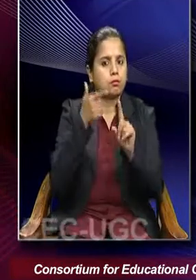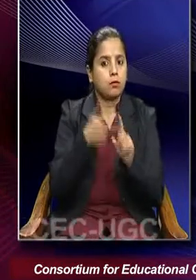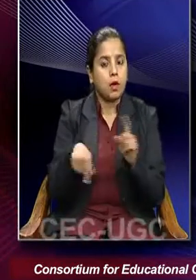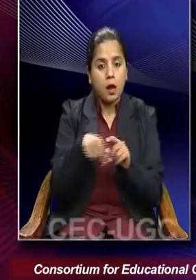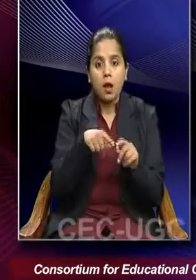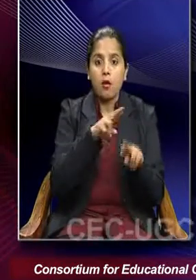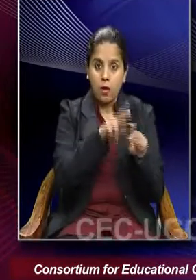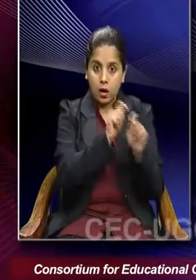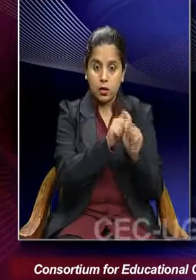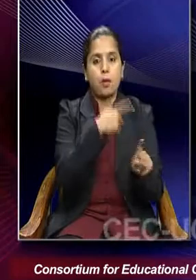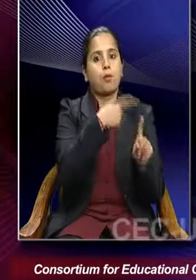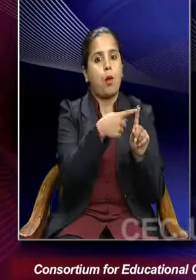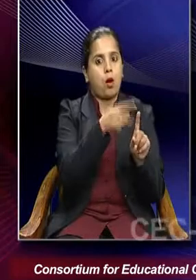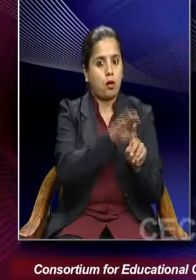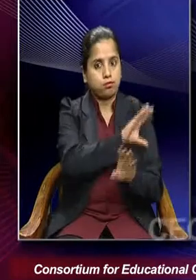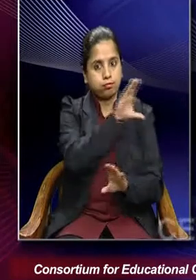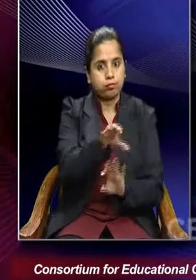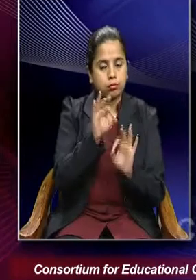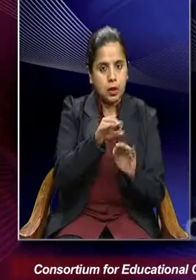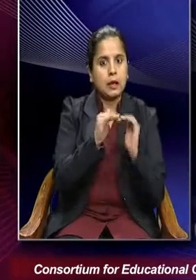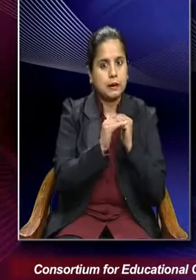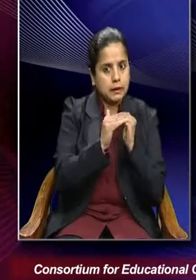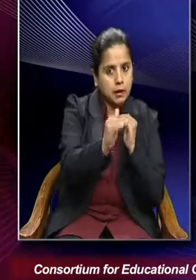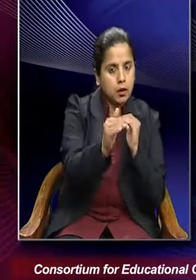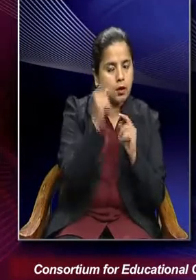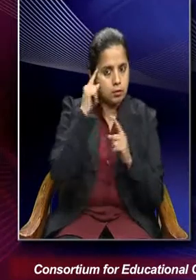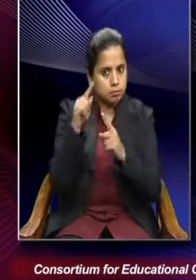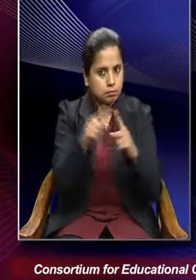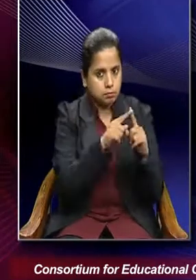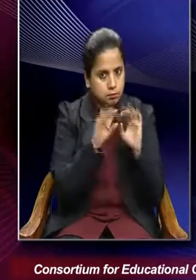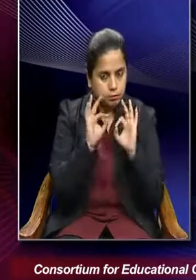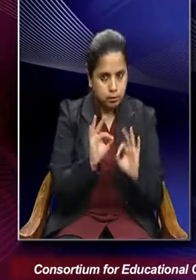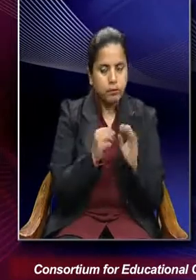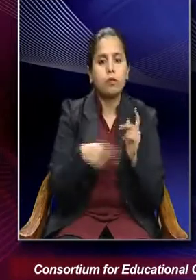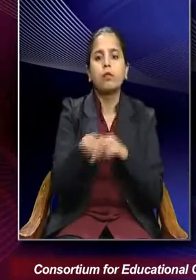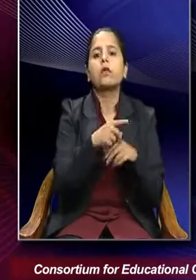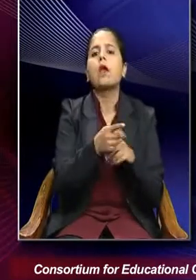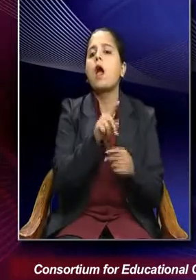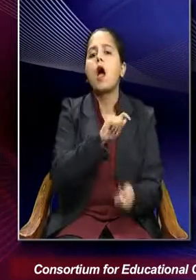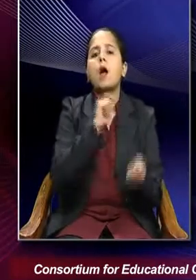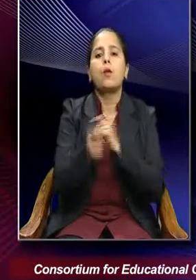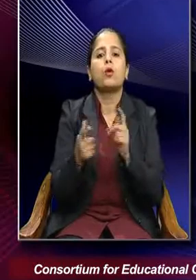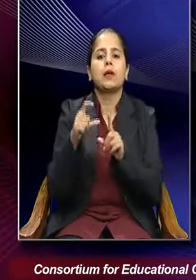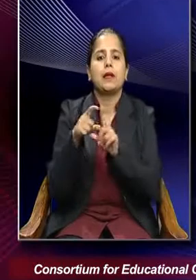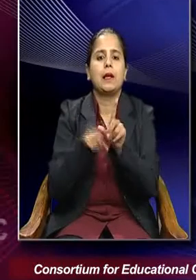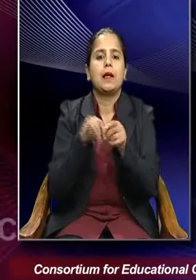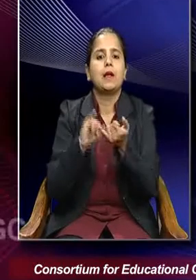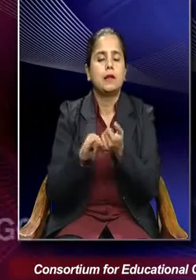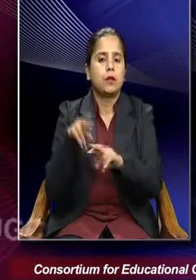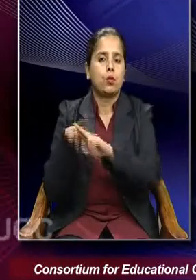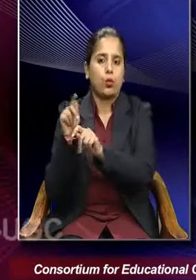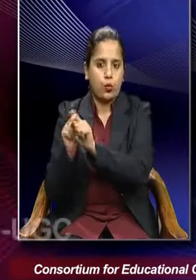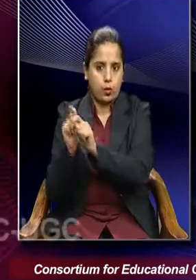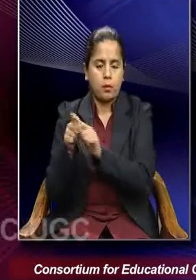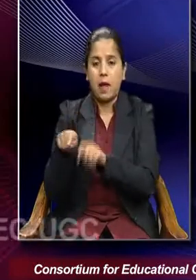contribution, it leads to stability, consensus and the reverse is dysfunctional. When any